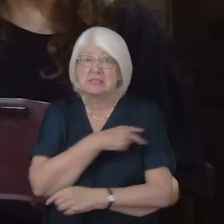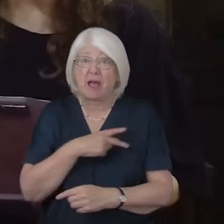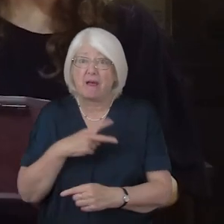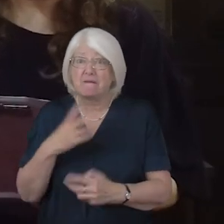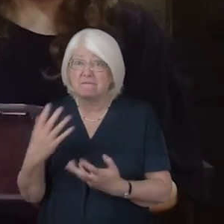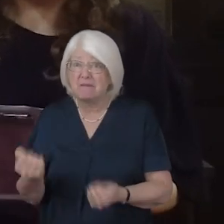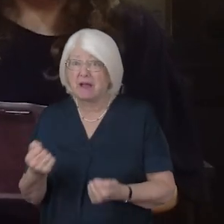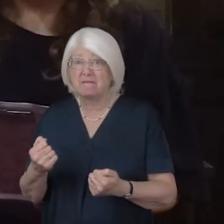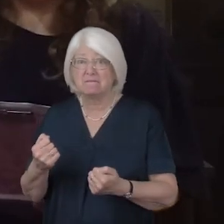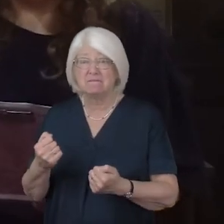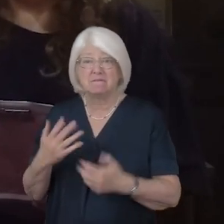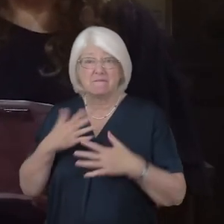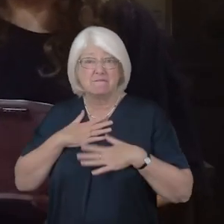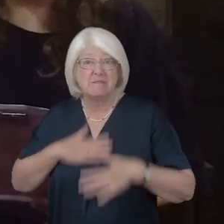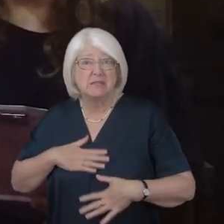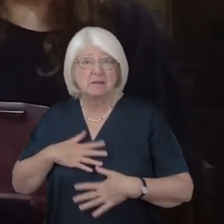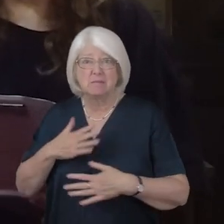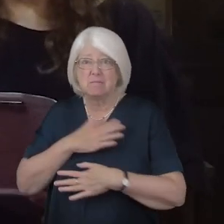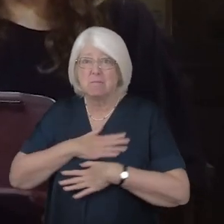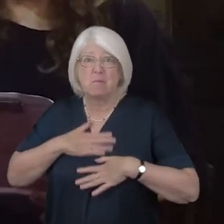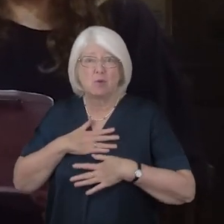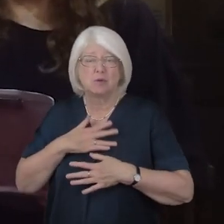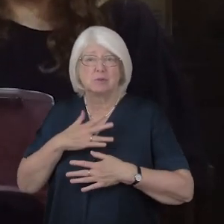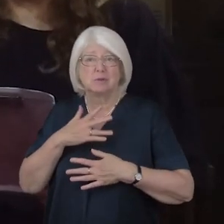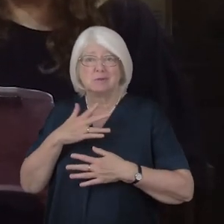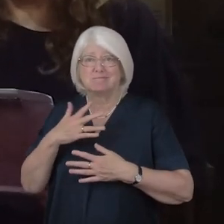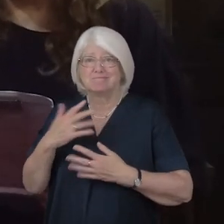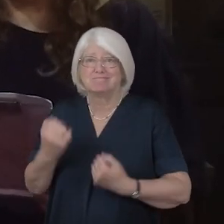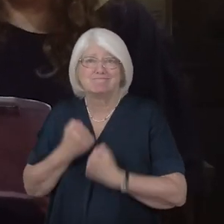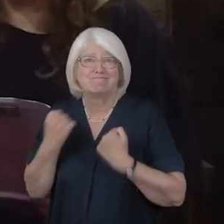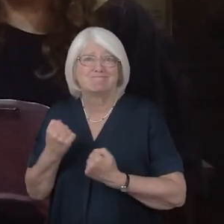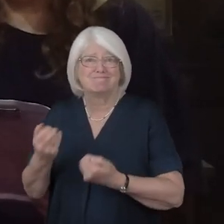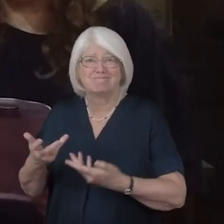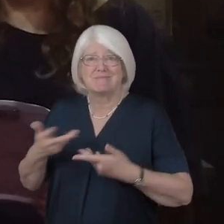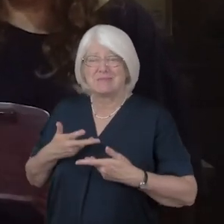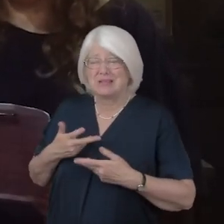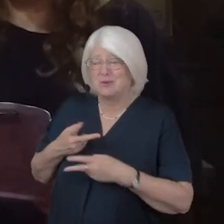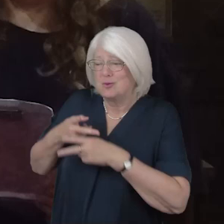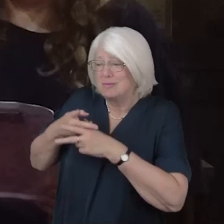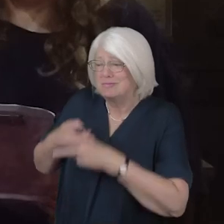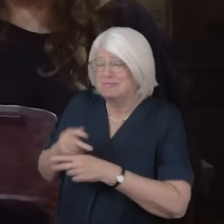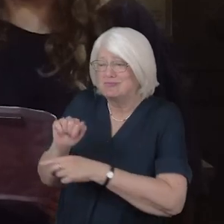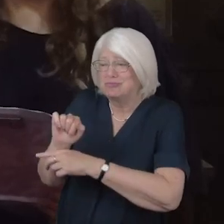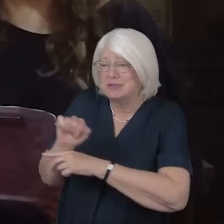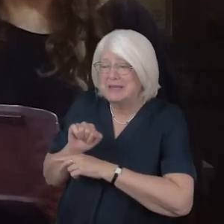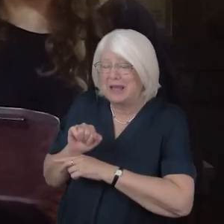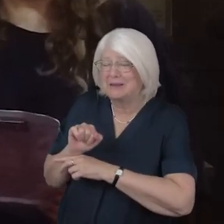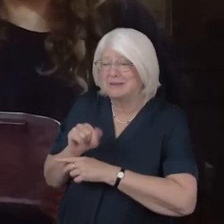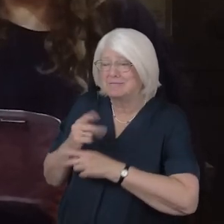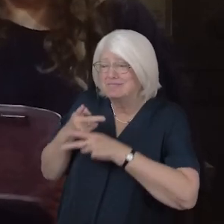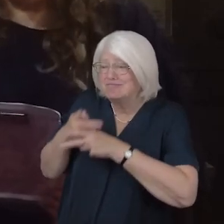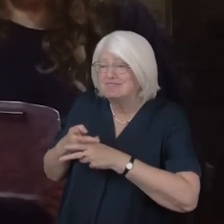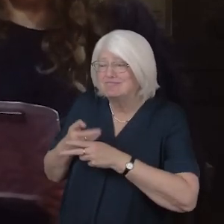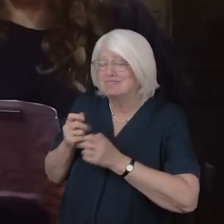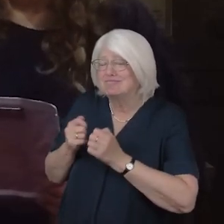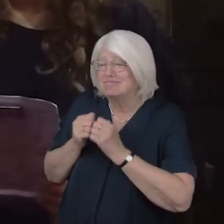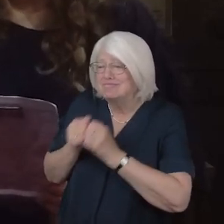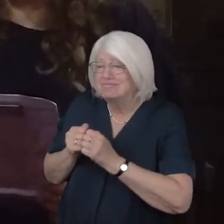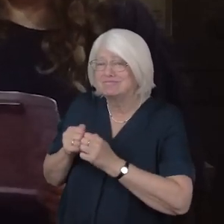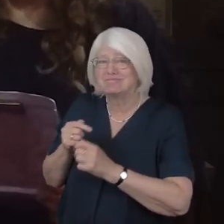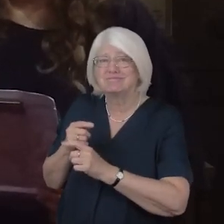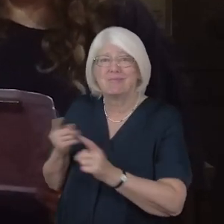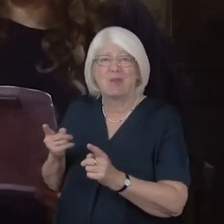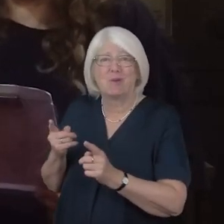resources they need to protect and cherish the vulnerable older people in their care that